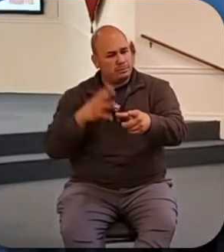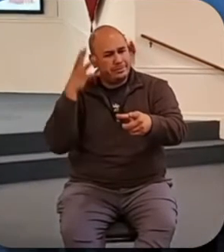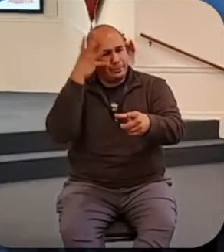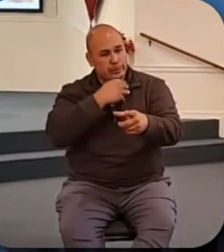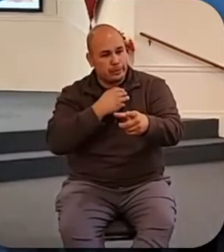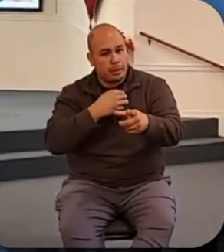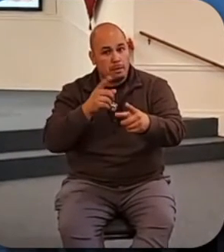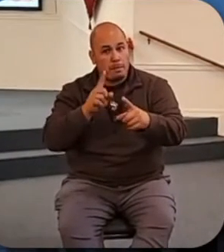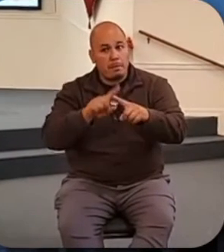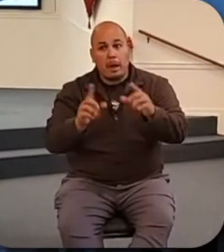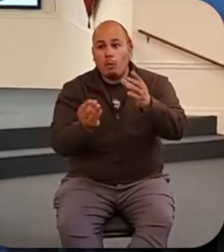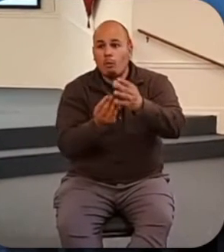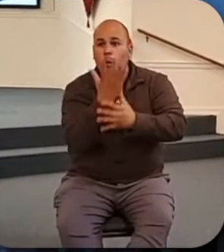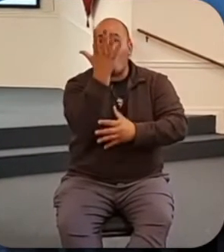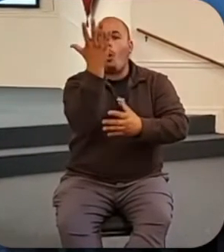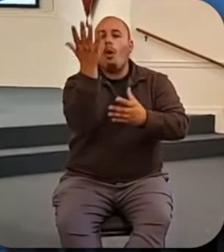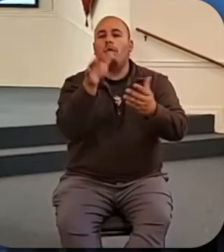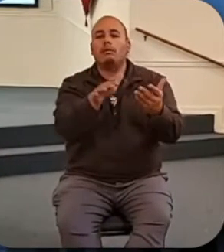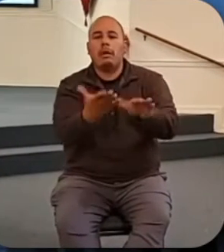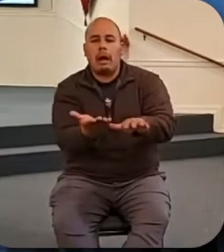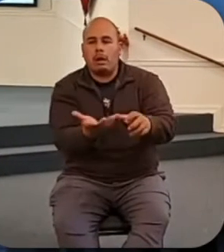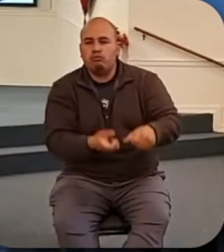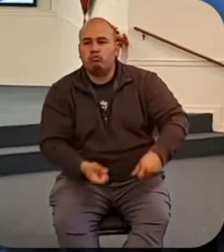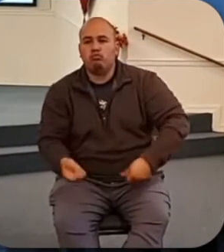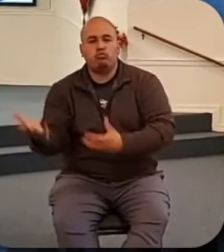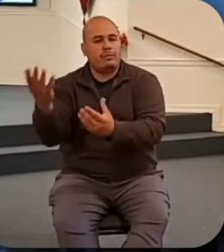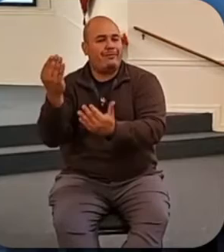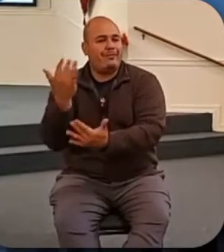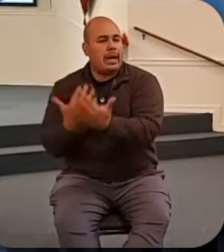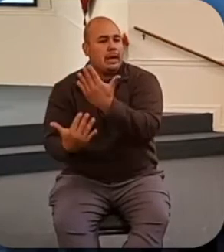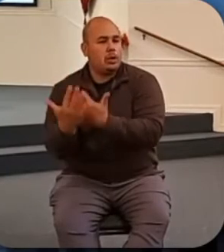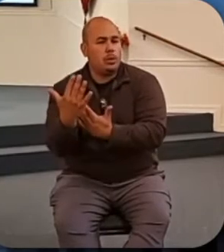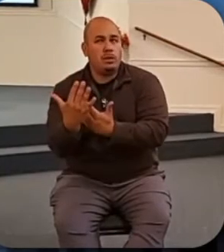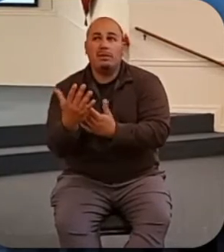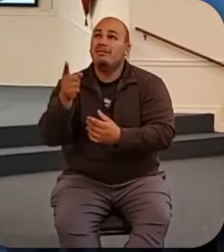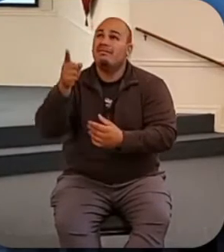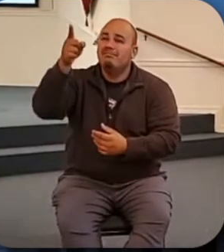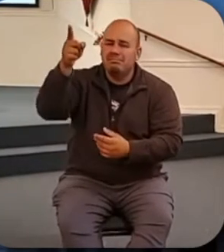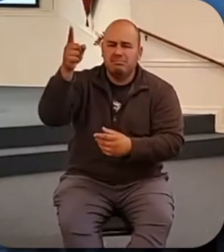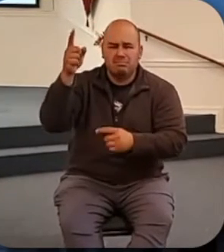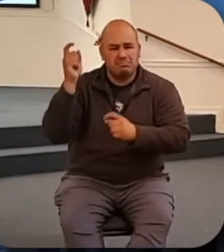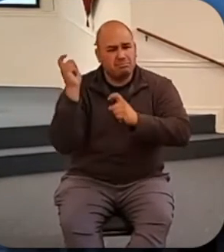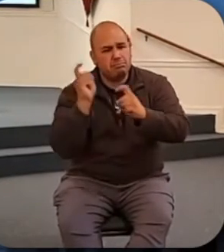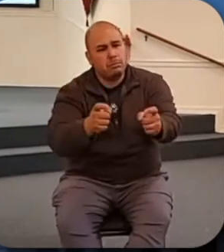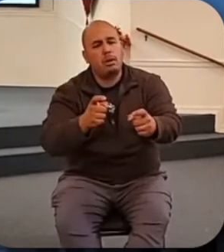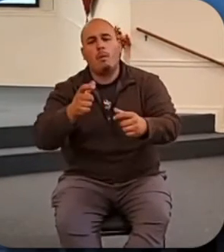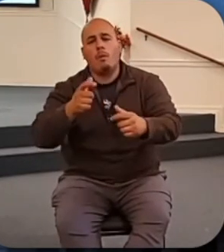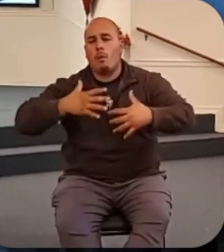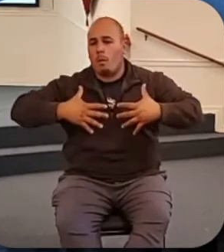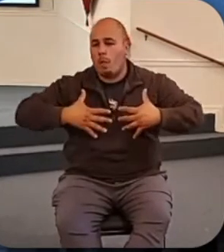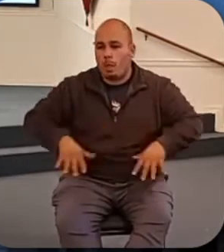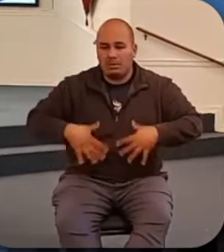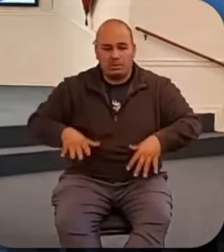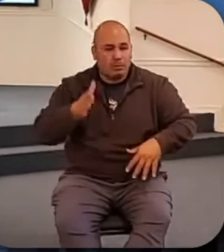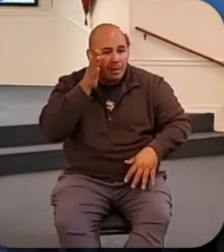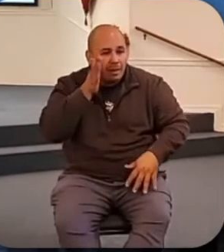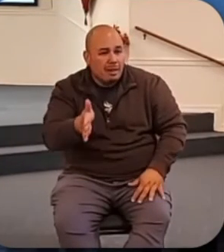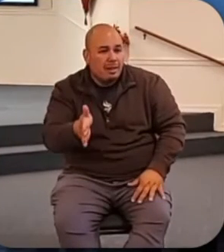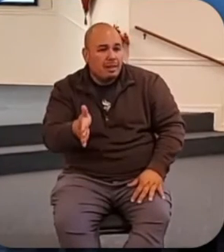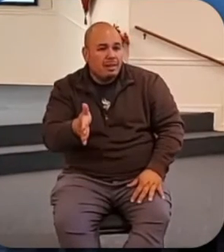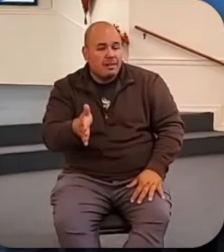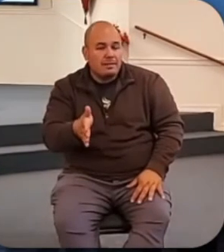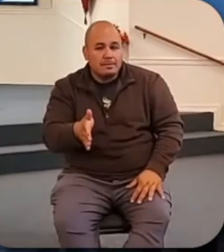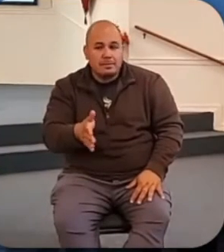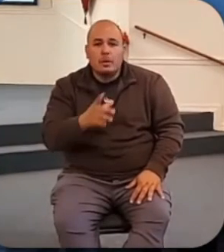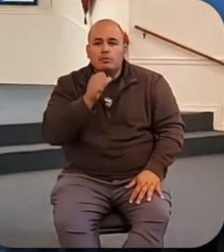thrown into the fire, how much more will he clothe you, you of little faith. And do not set your heart on